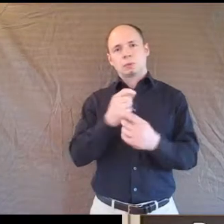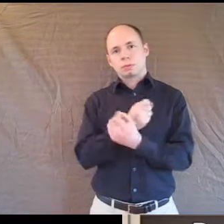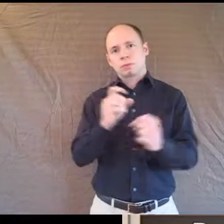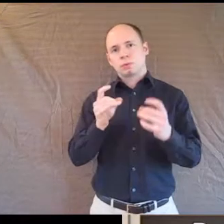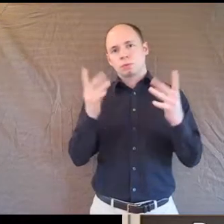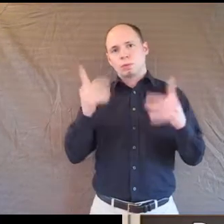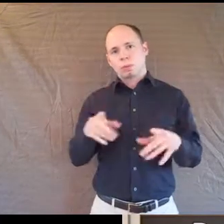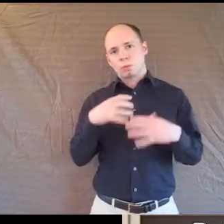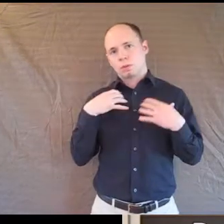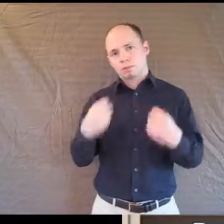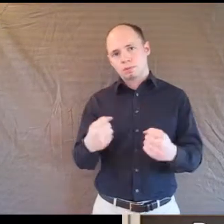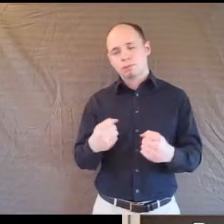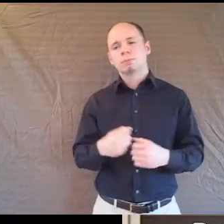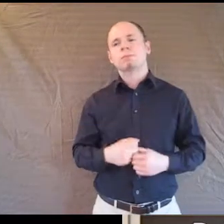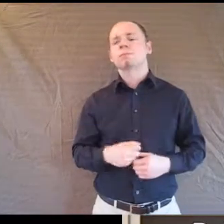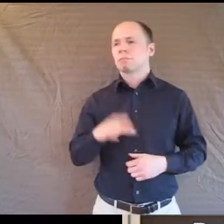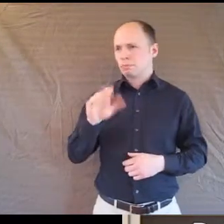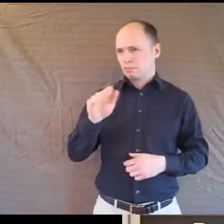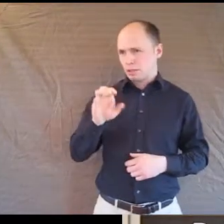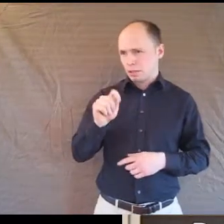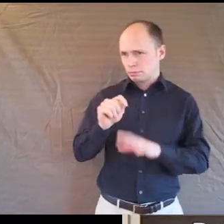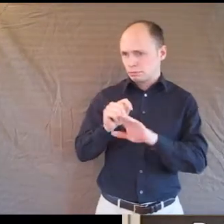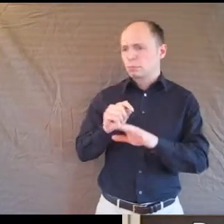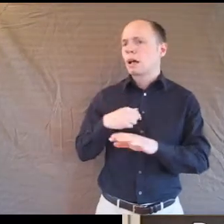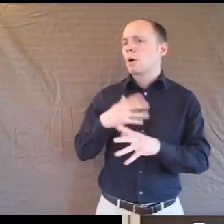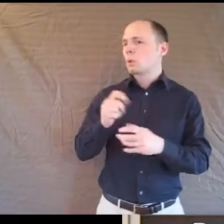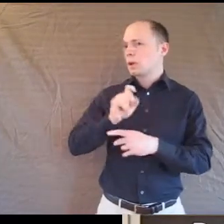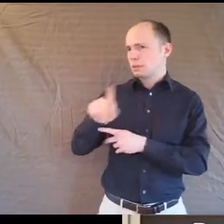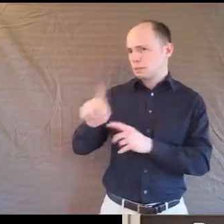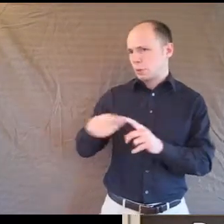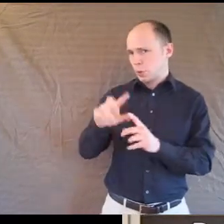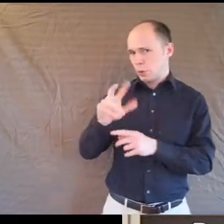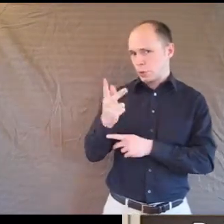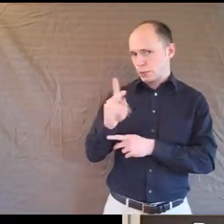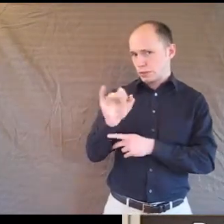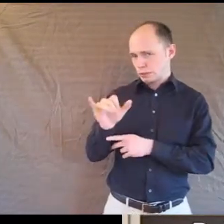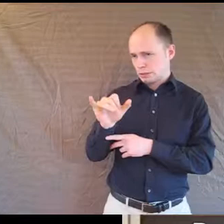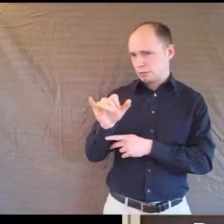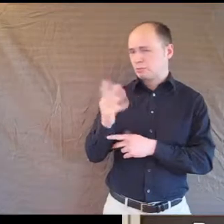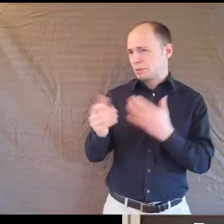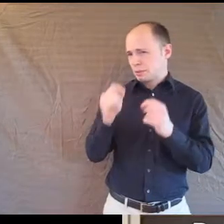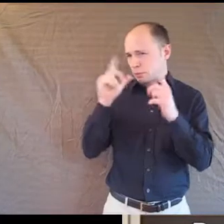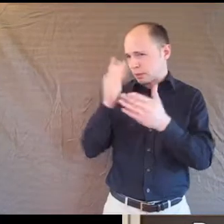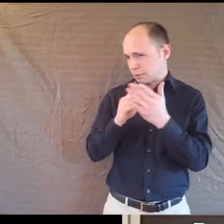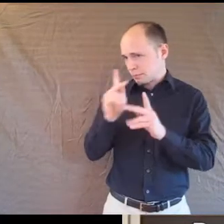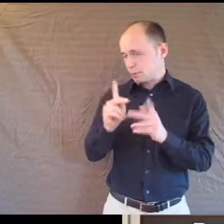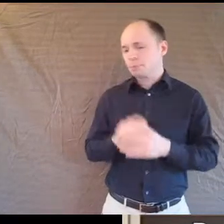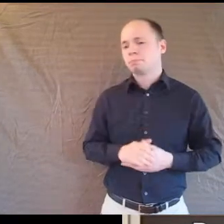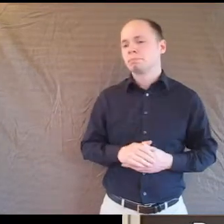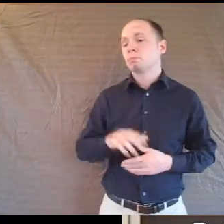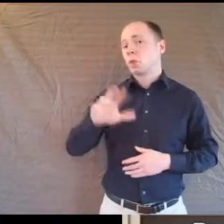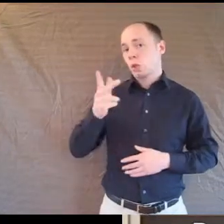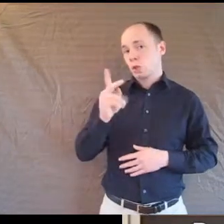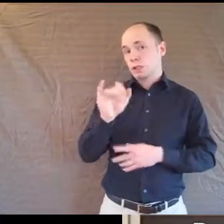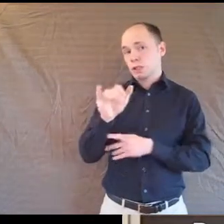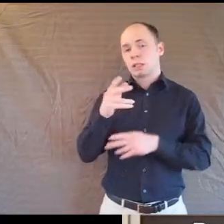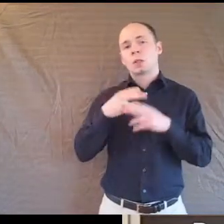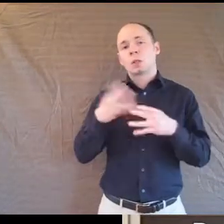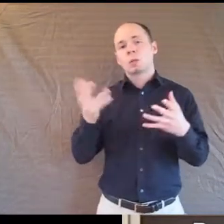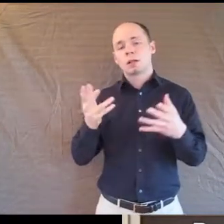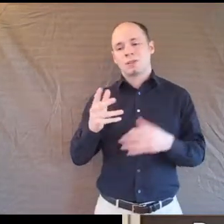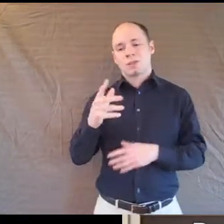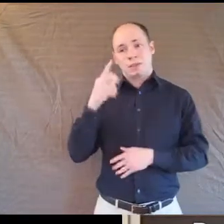I want to ask you something about the third key, which may be a bit surprising to some people. Your third key is called